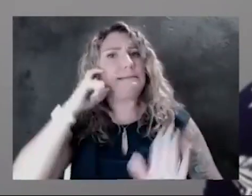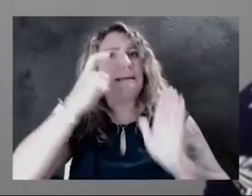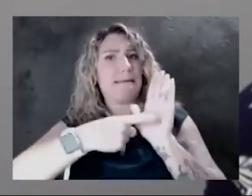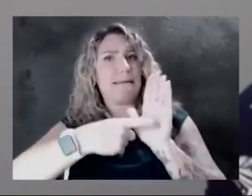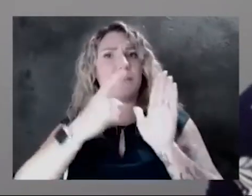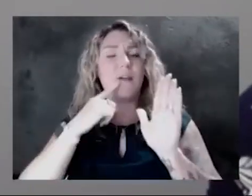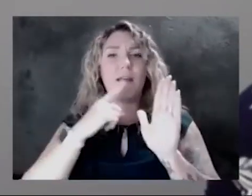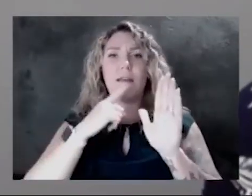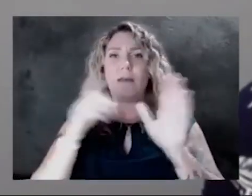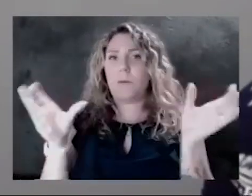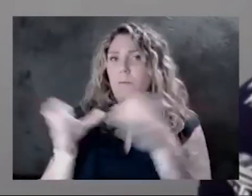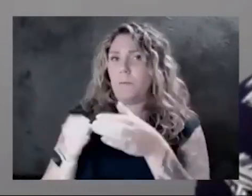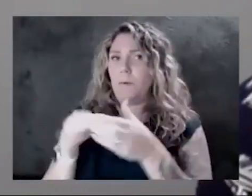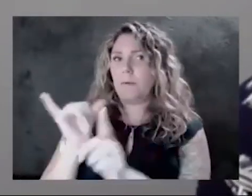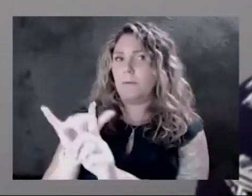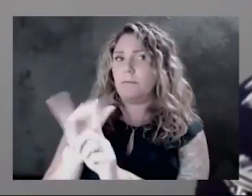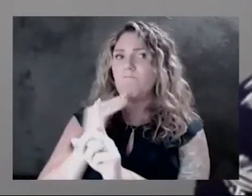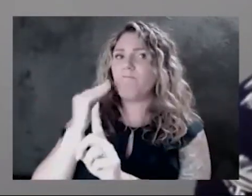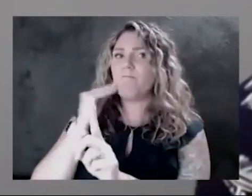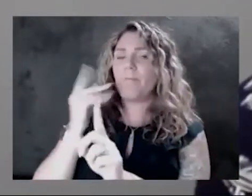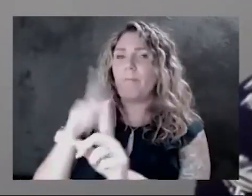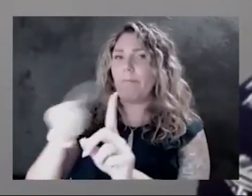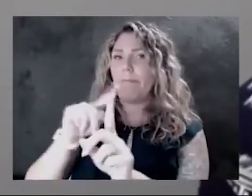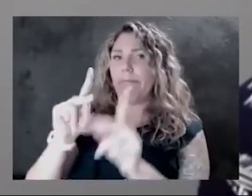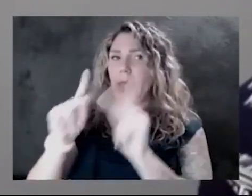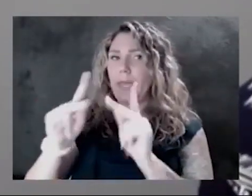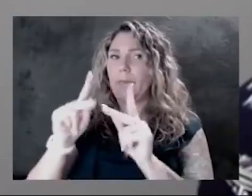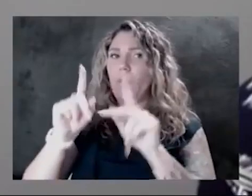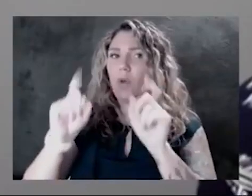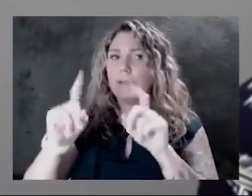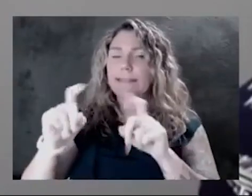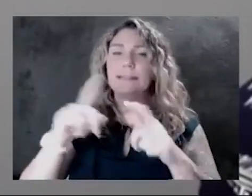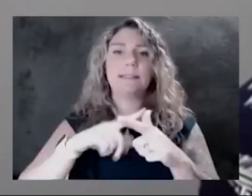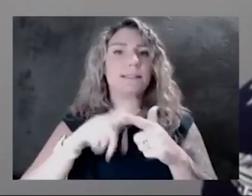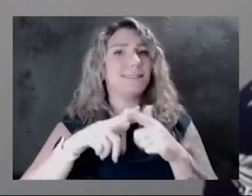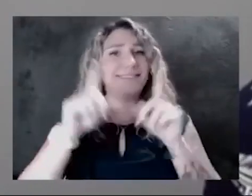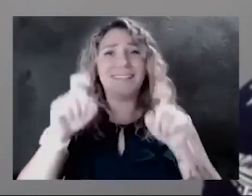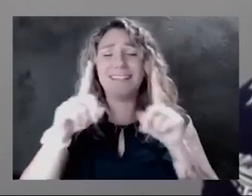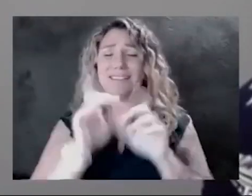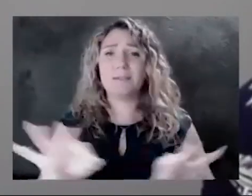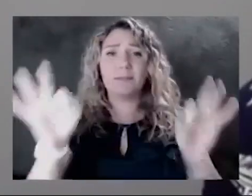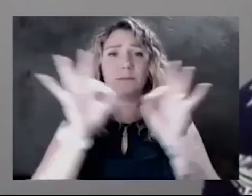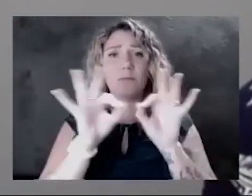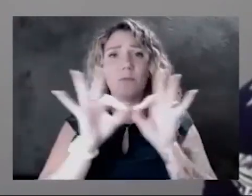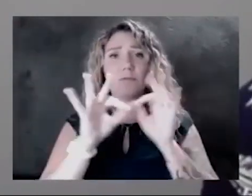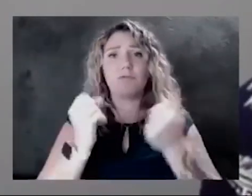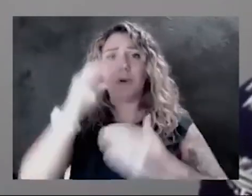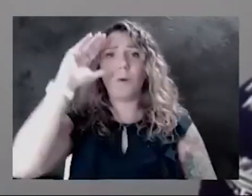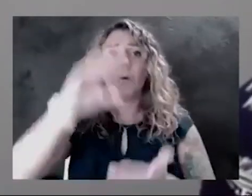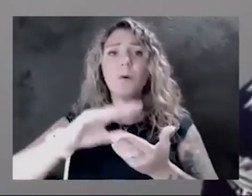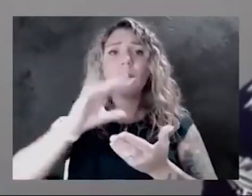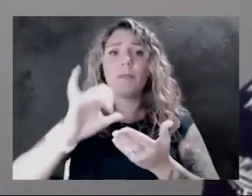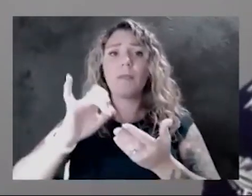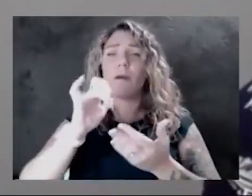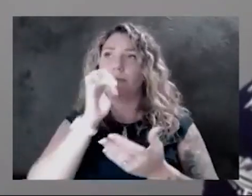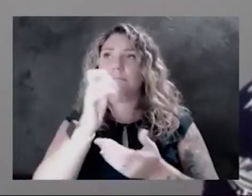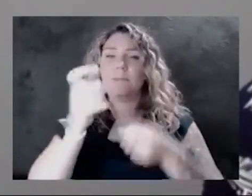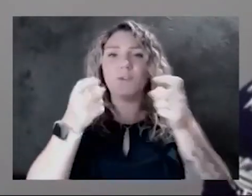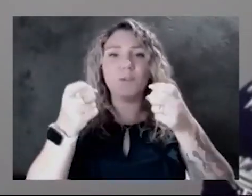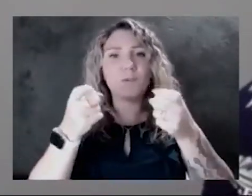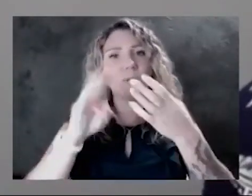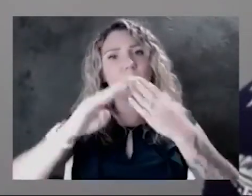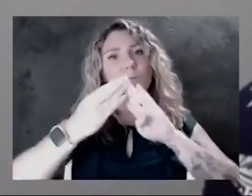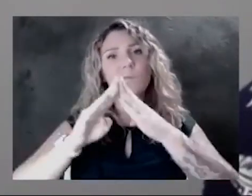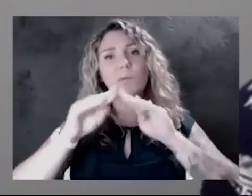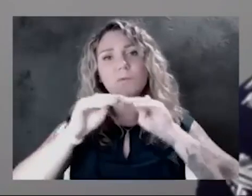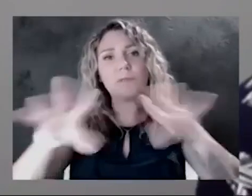folks who are exposed. so testing is of paramount importance again right now as we're trying to reduce, again, that uncontrolled community spread. So we're really